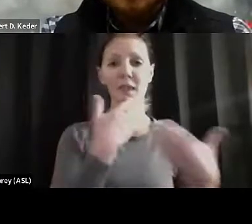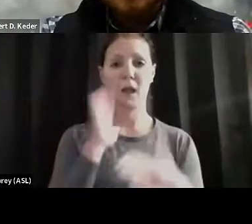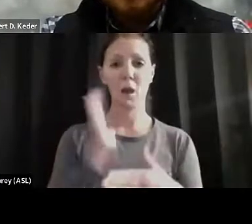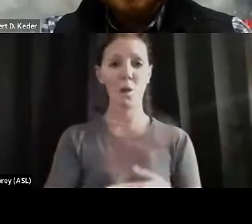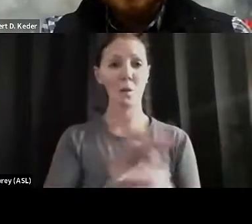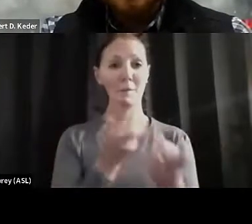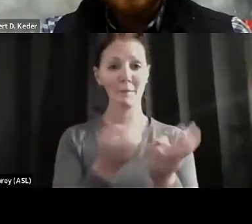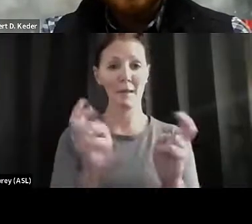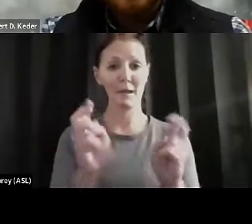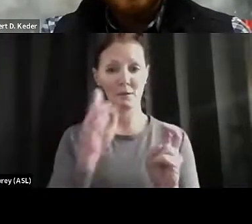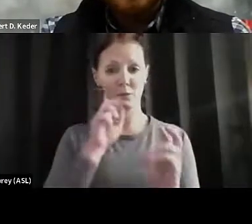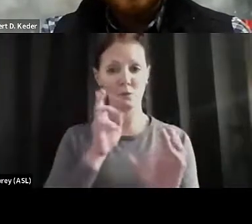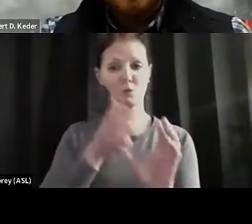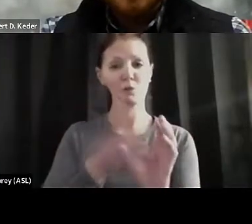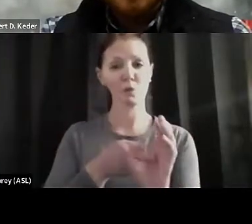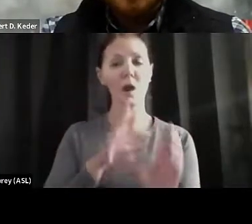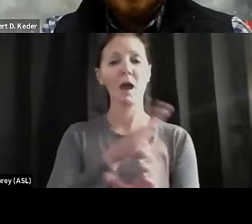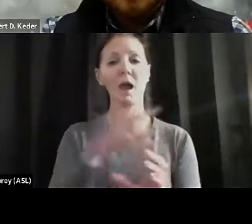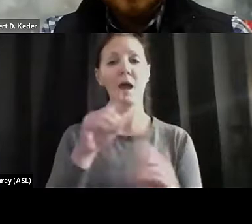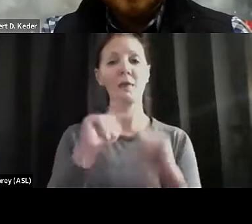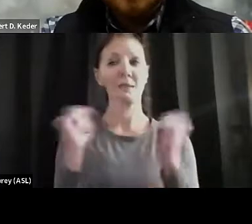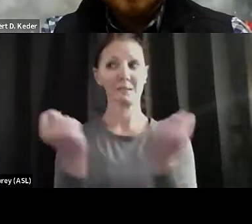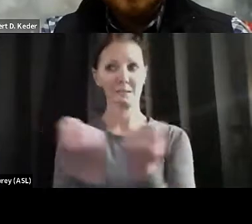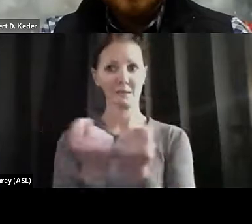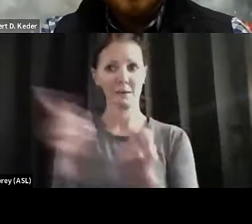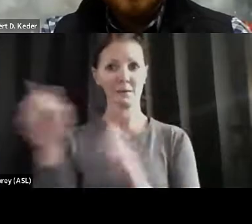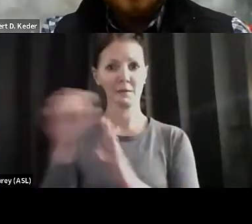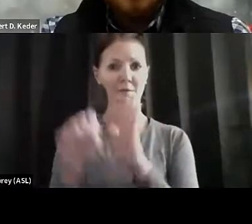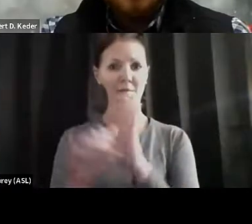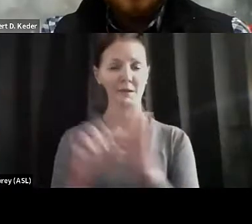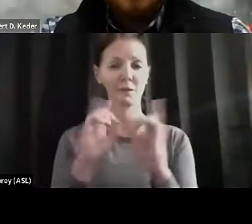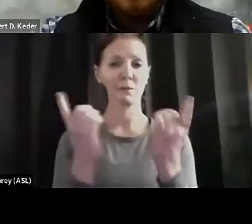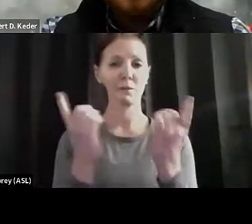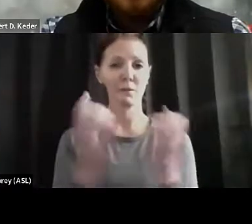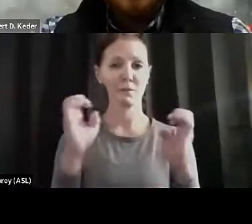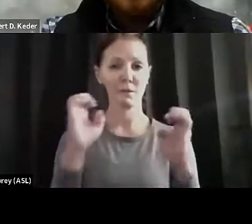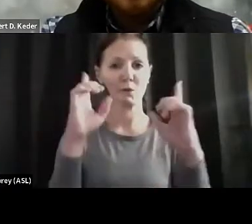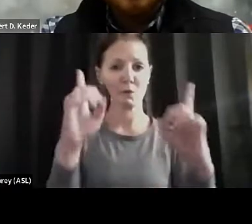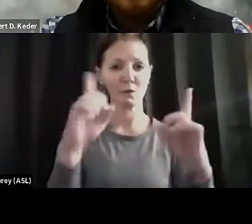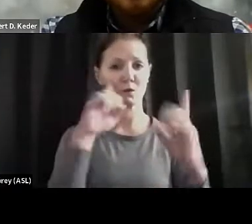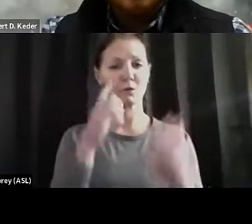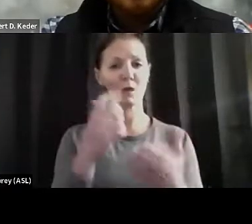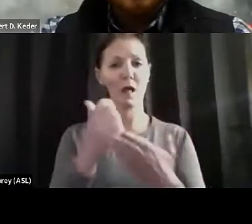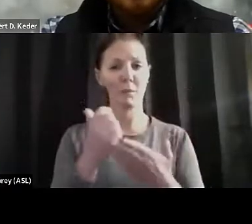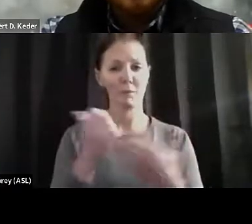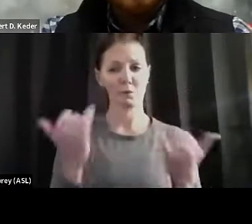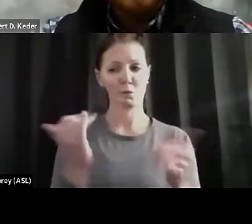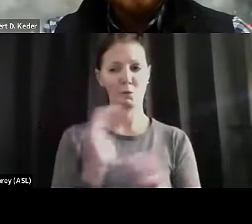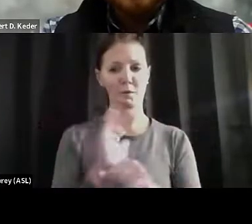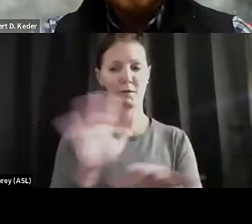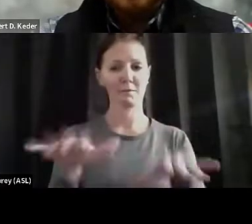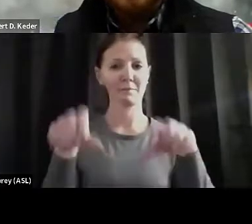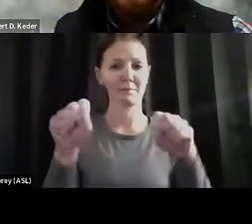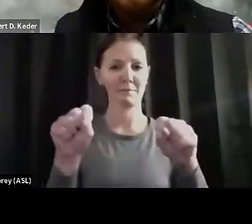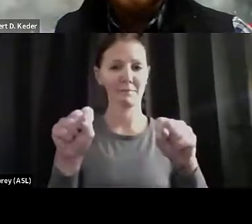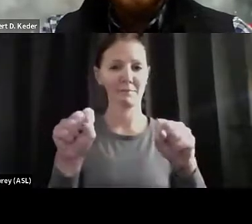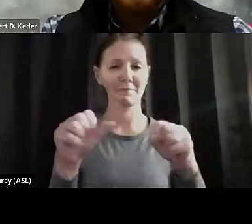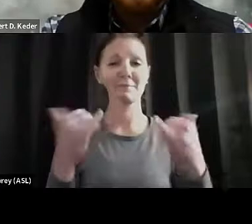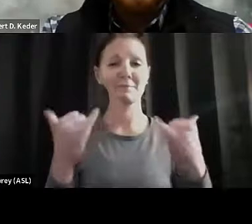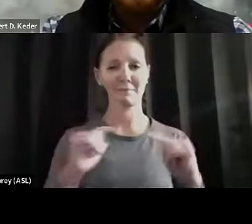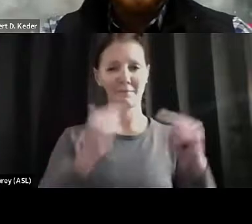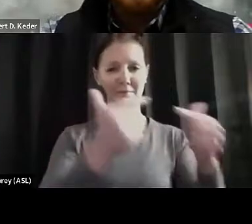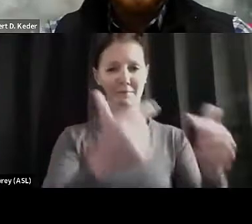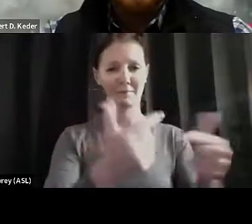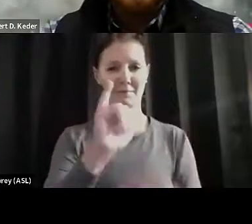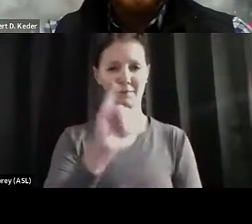team at the State Department of Education, Judy Carson, for helping us put this on tonight. So with that, Ingrid, I'll turn it over to you. Thank